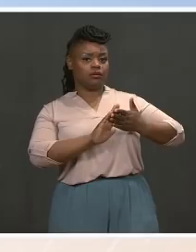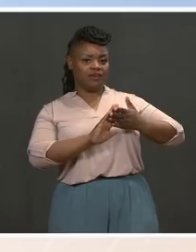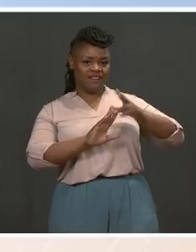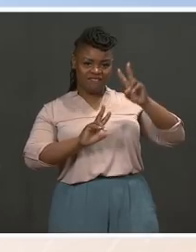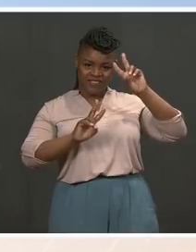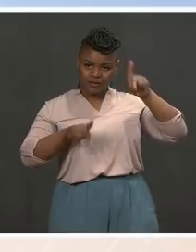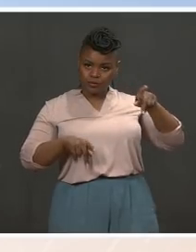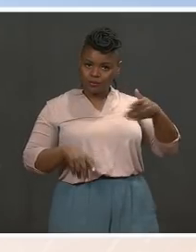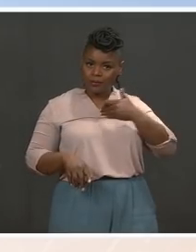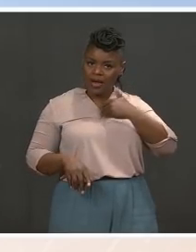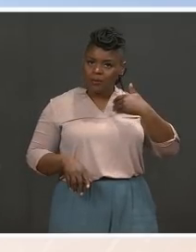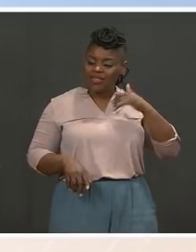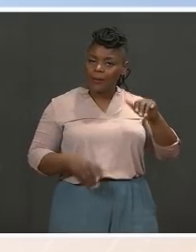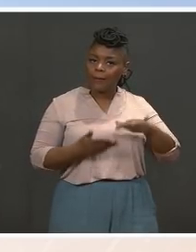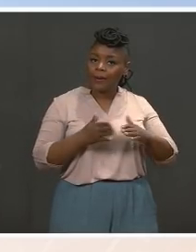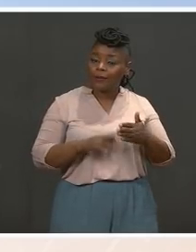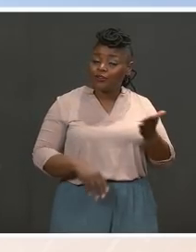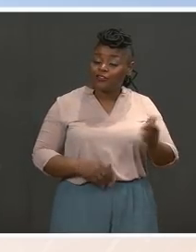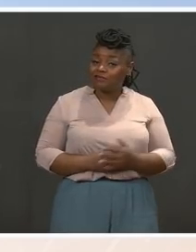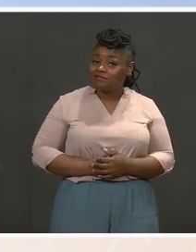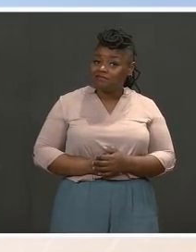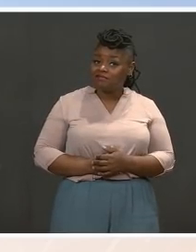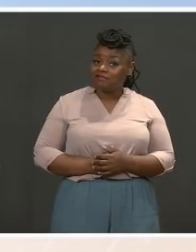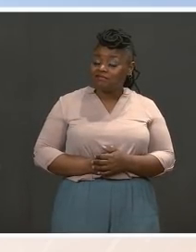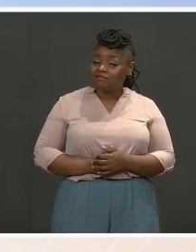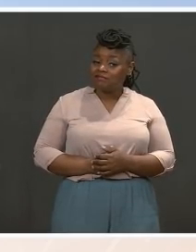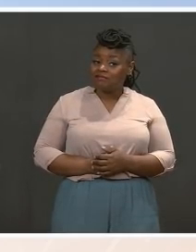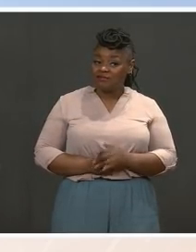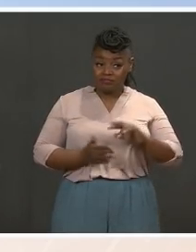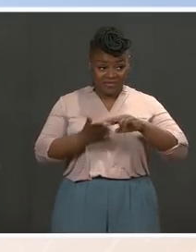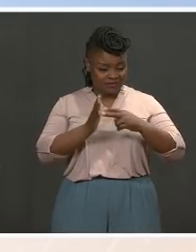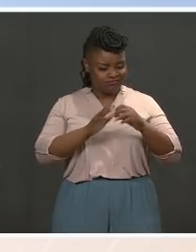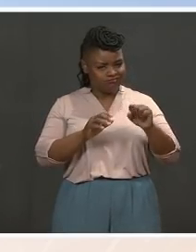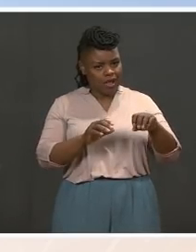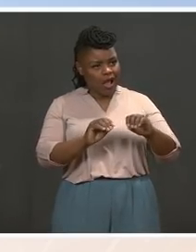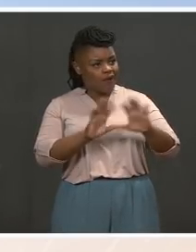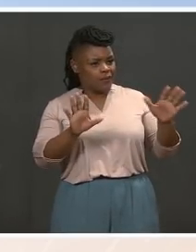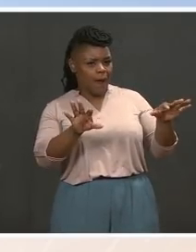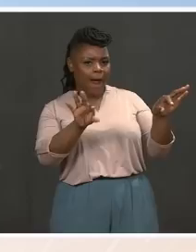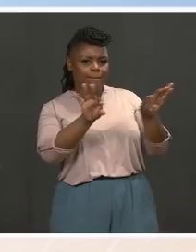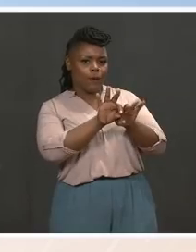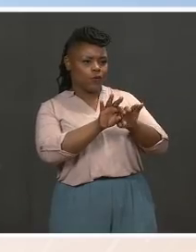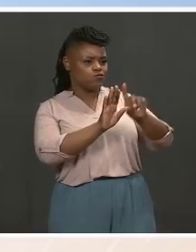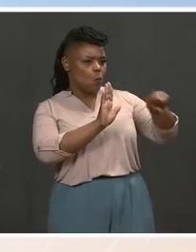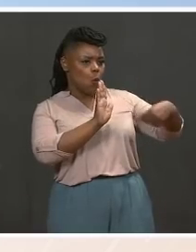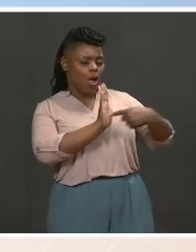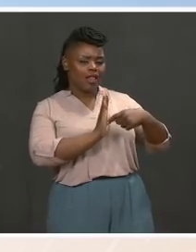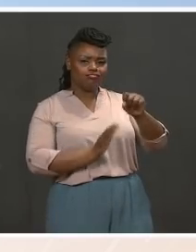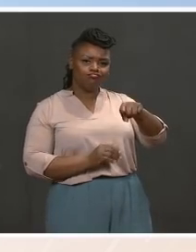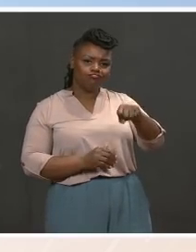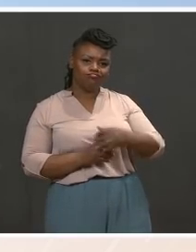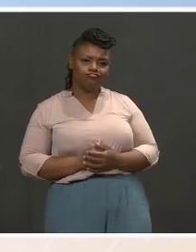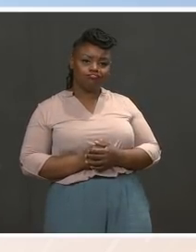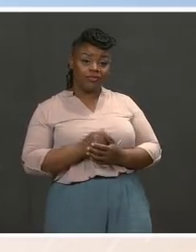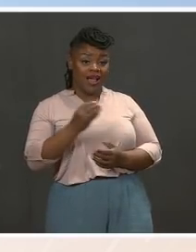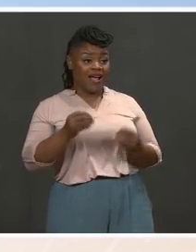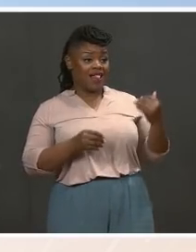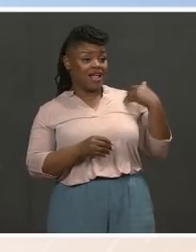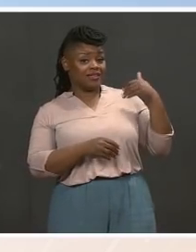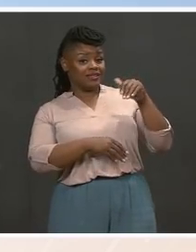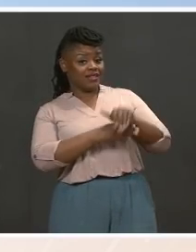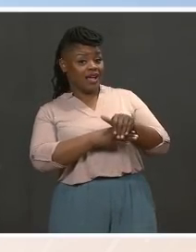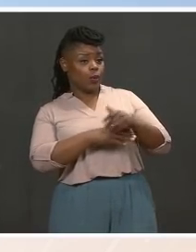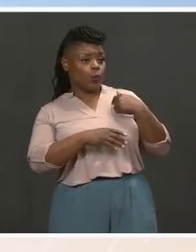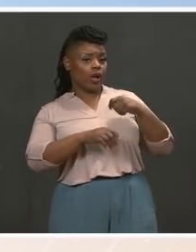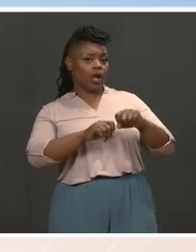community, is certainly playing an important role on that. And as we noted in a statement we released last night, we are also